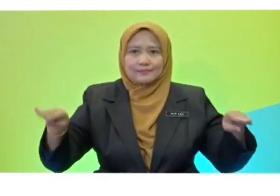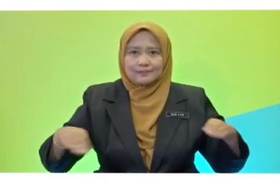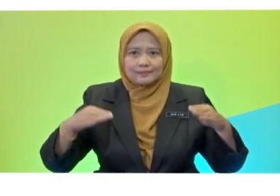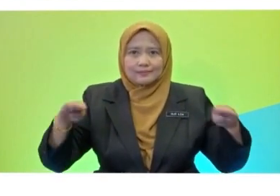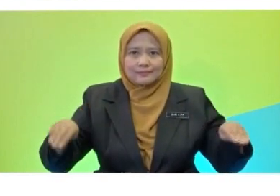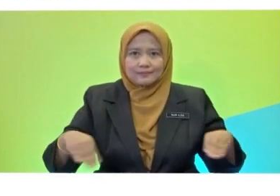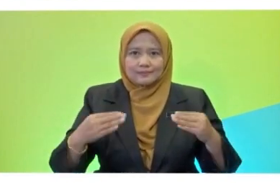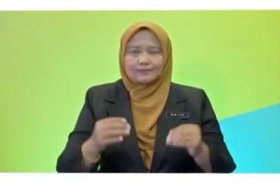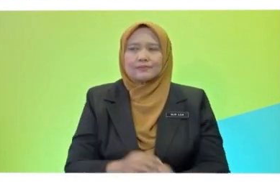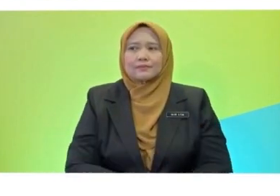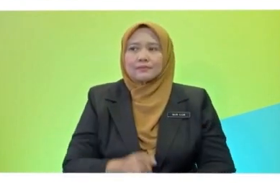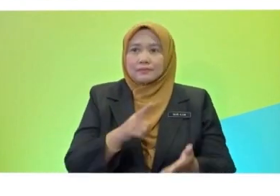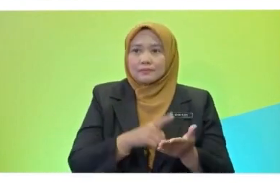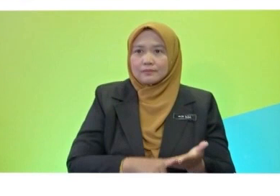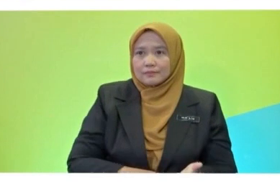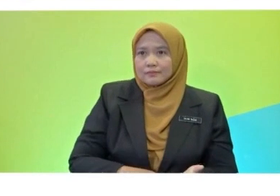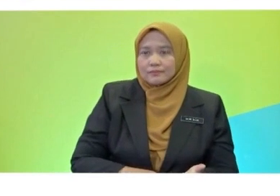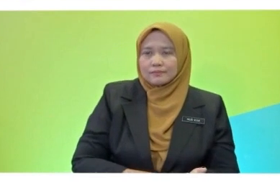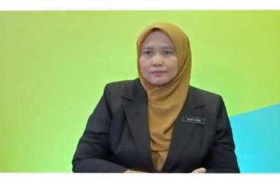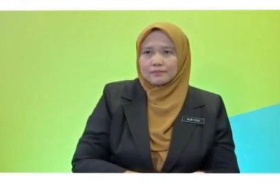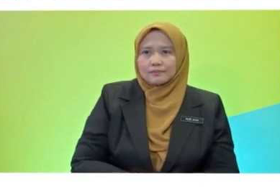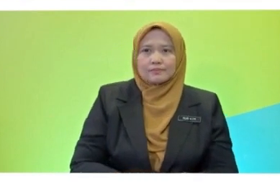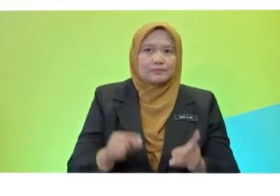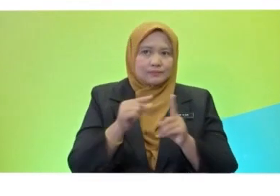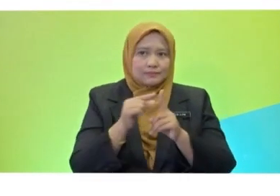what is the past tense for bake? Bake.